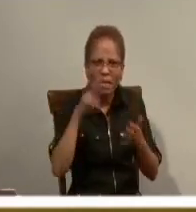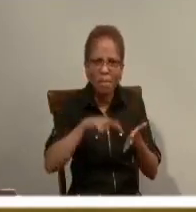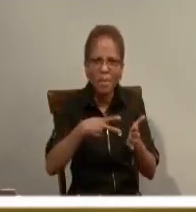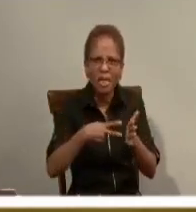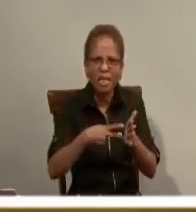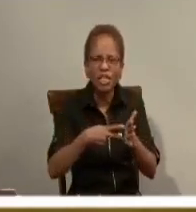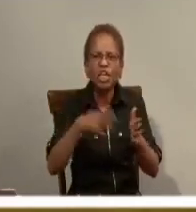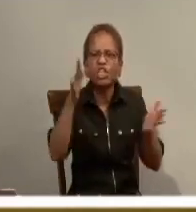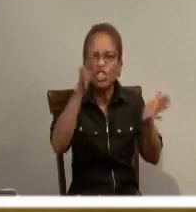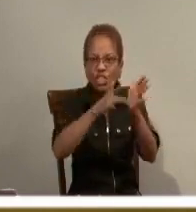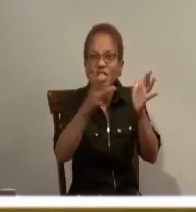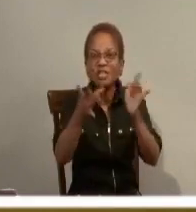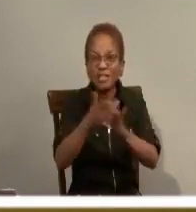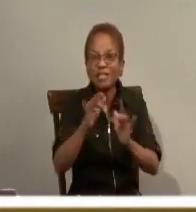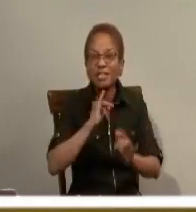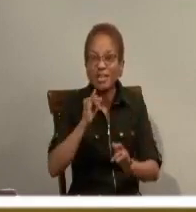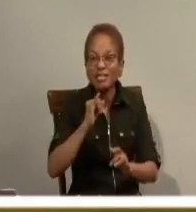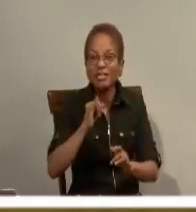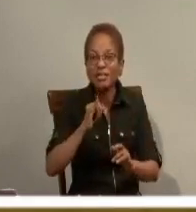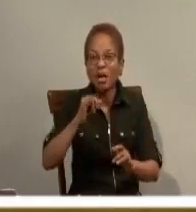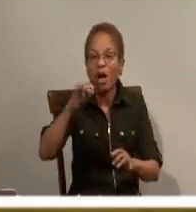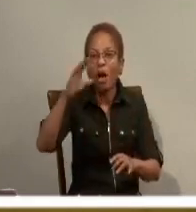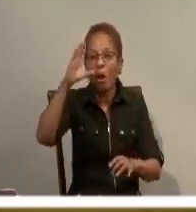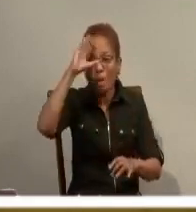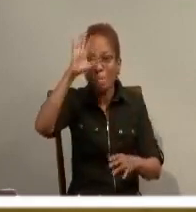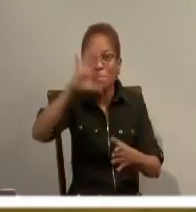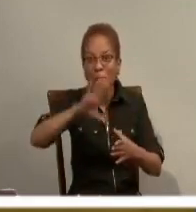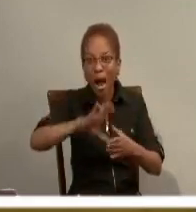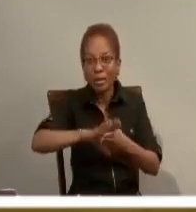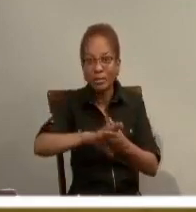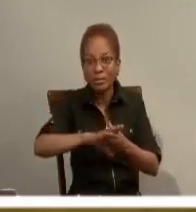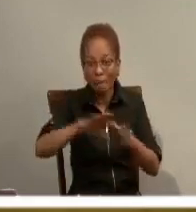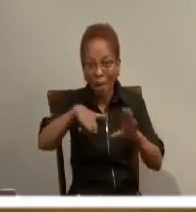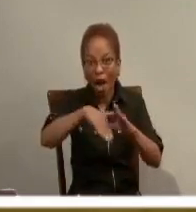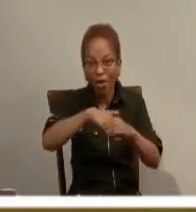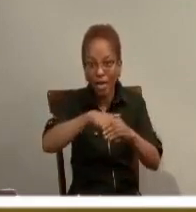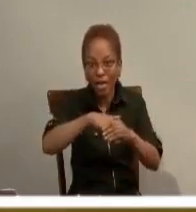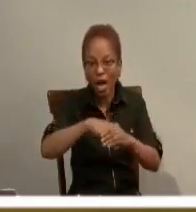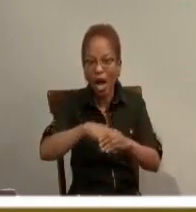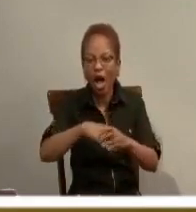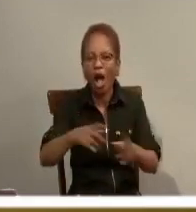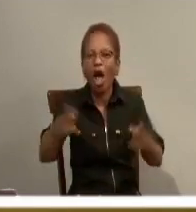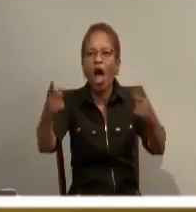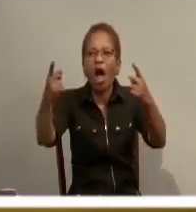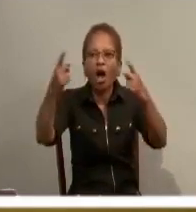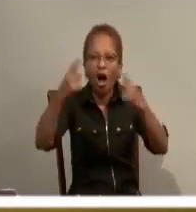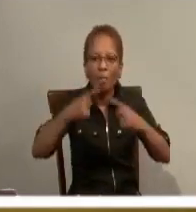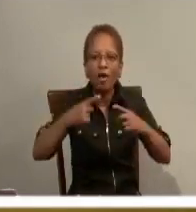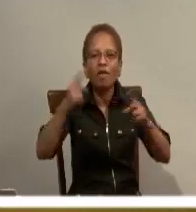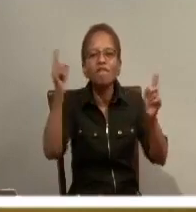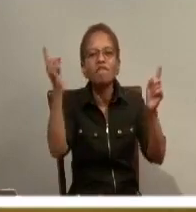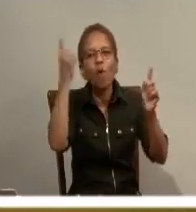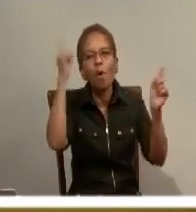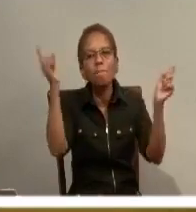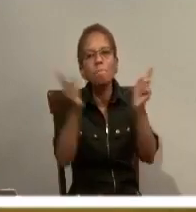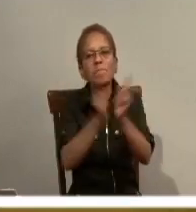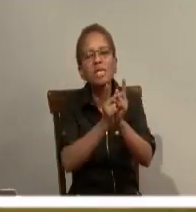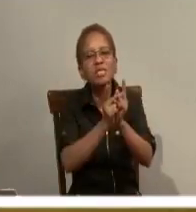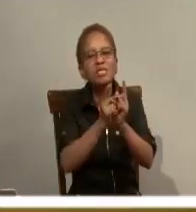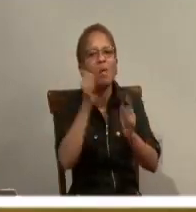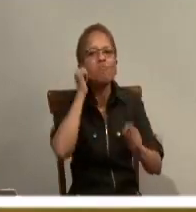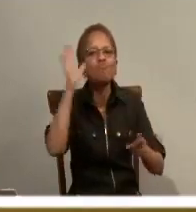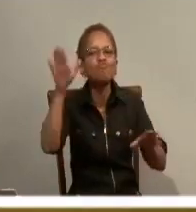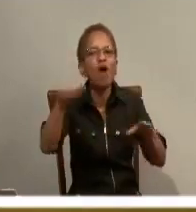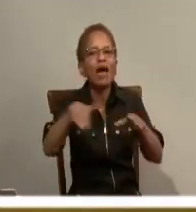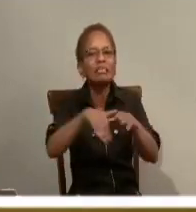the New Testament, in the book of Revelations, the Eucharist is spoken about as a celebration of